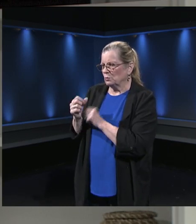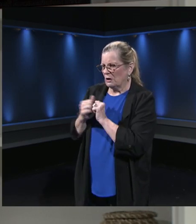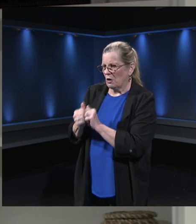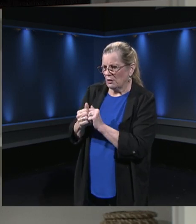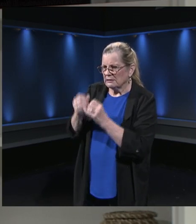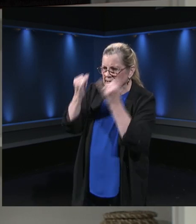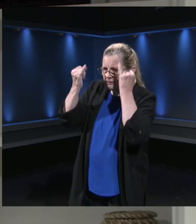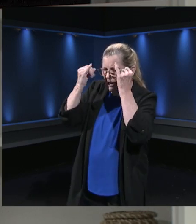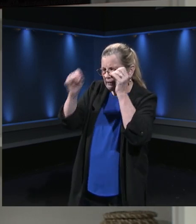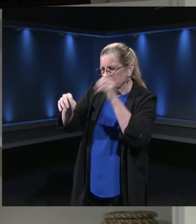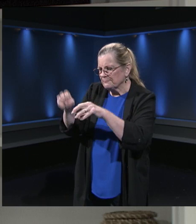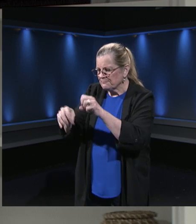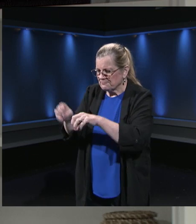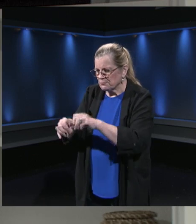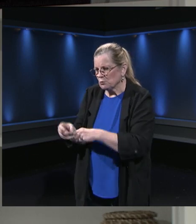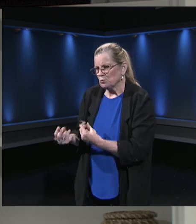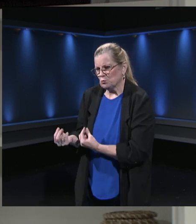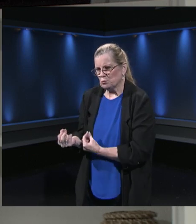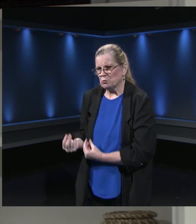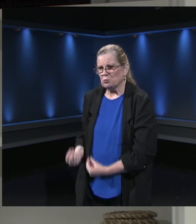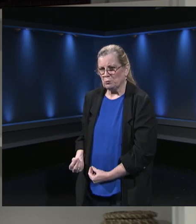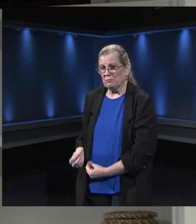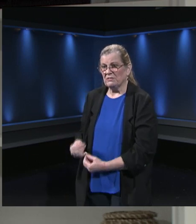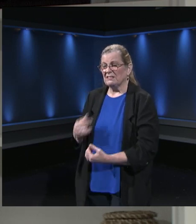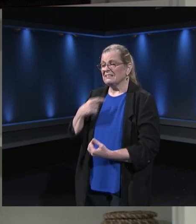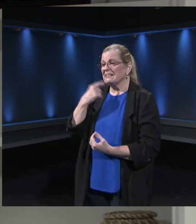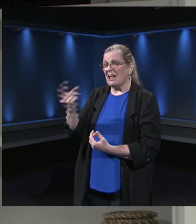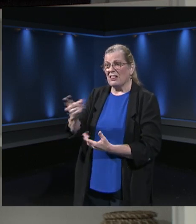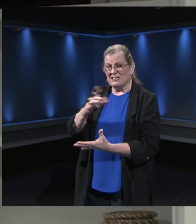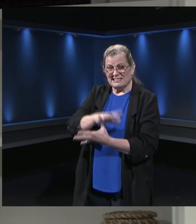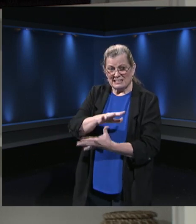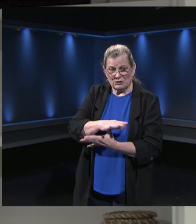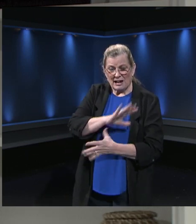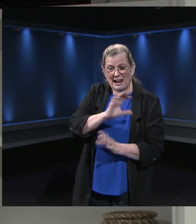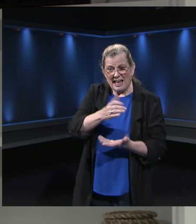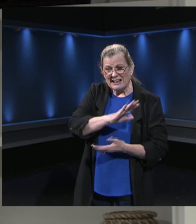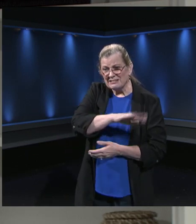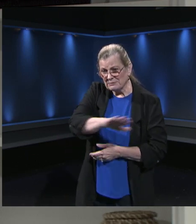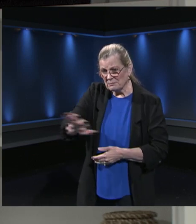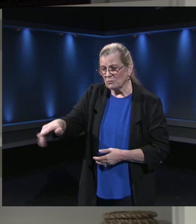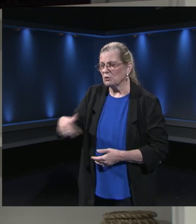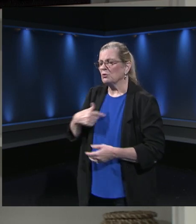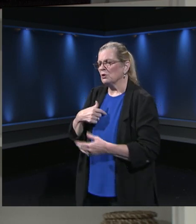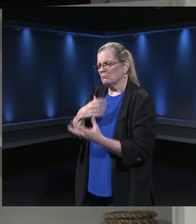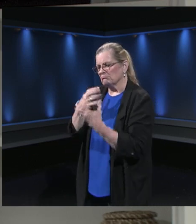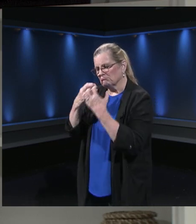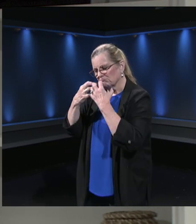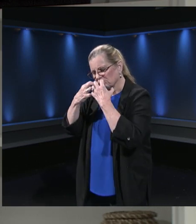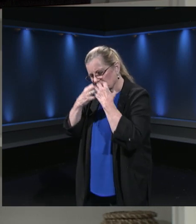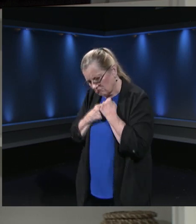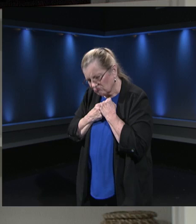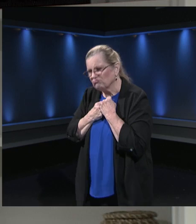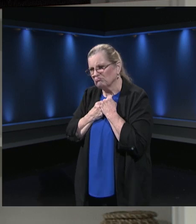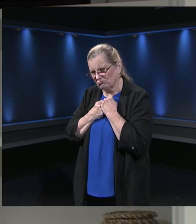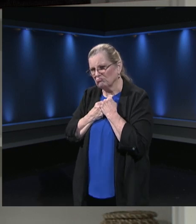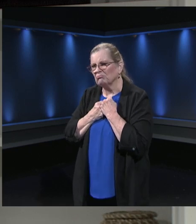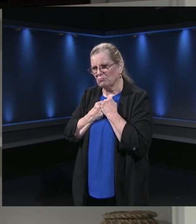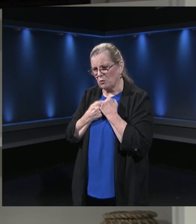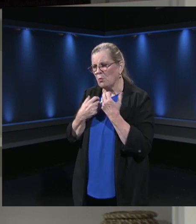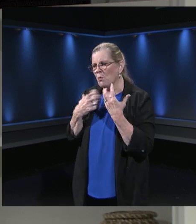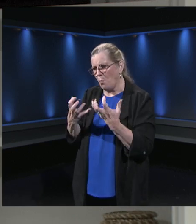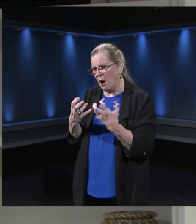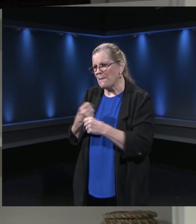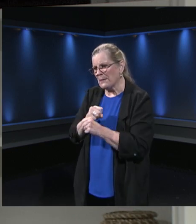I would simply say to the senior class, we care about you. We're going to do everything we can to make this a